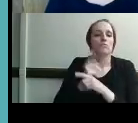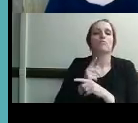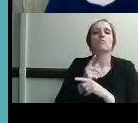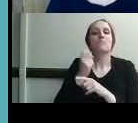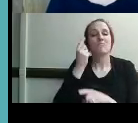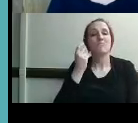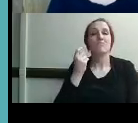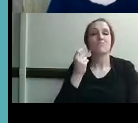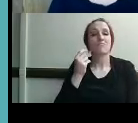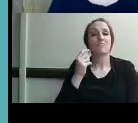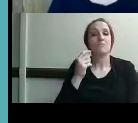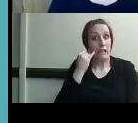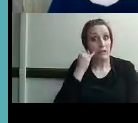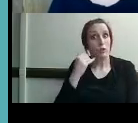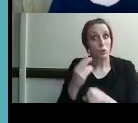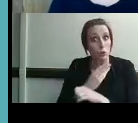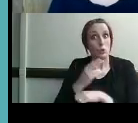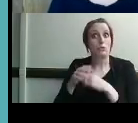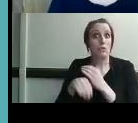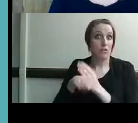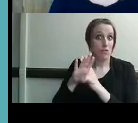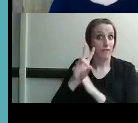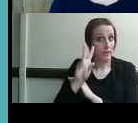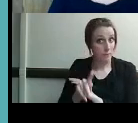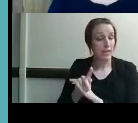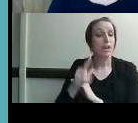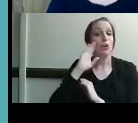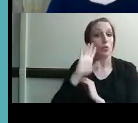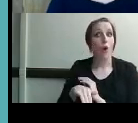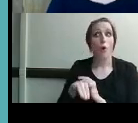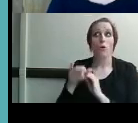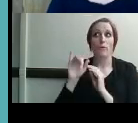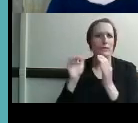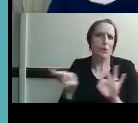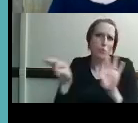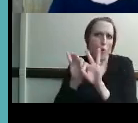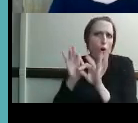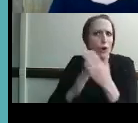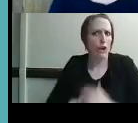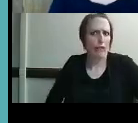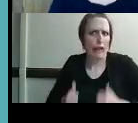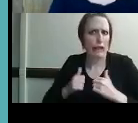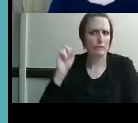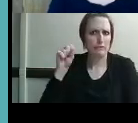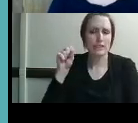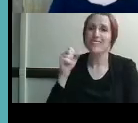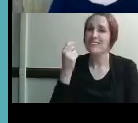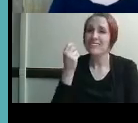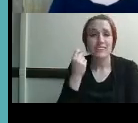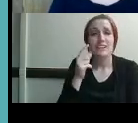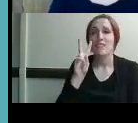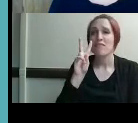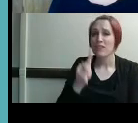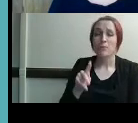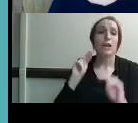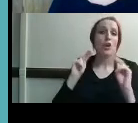video phone is a very important part of their lives um in steve's case that was not feasible